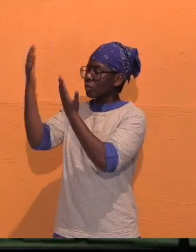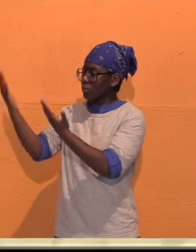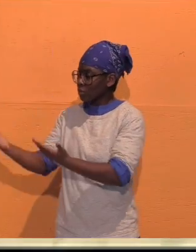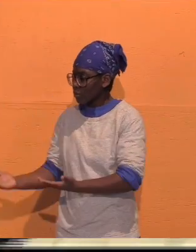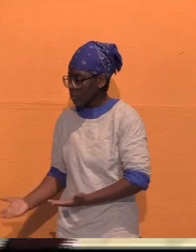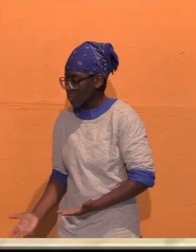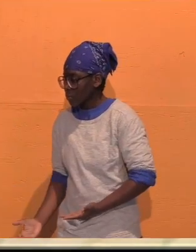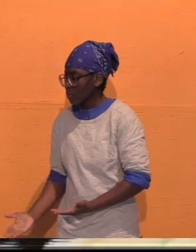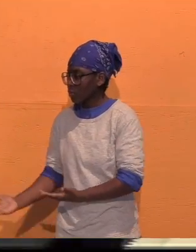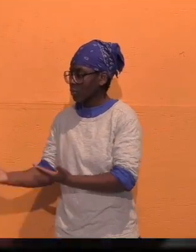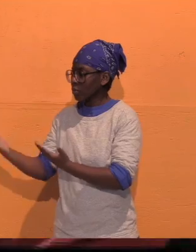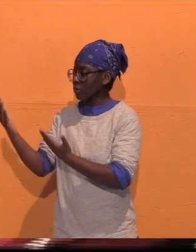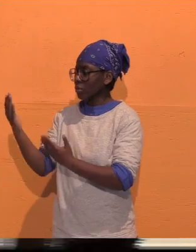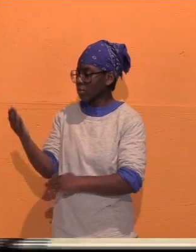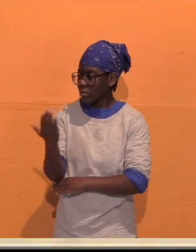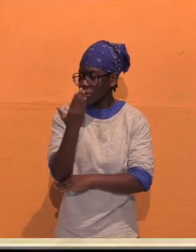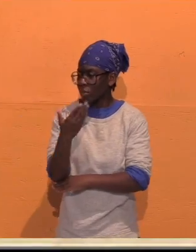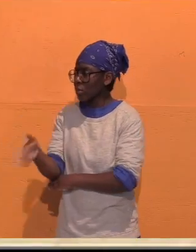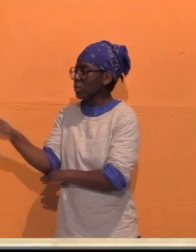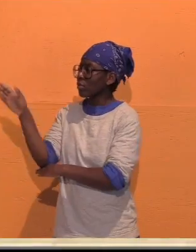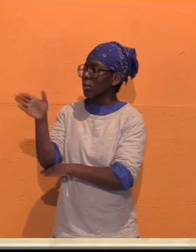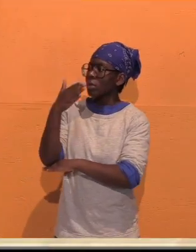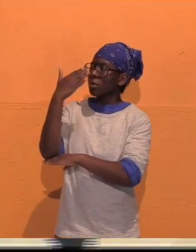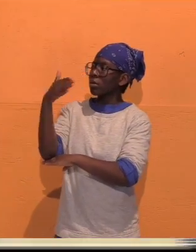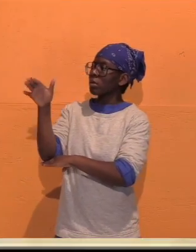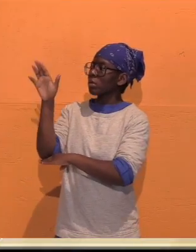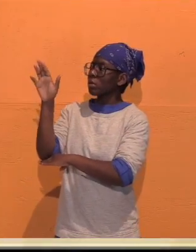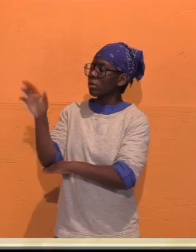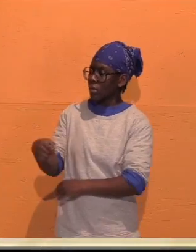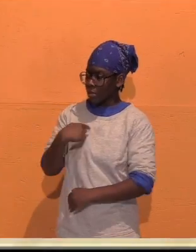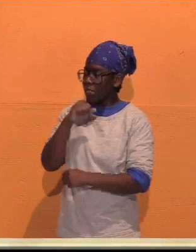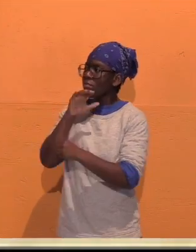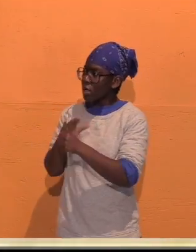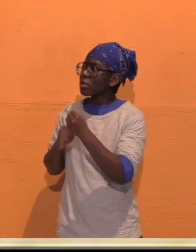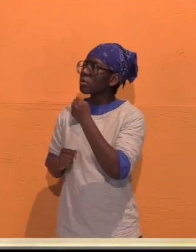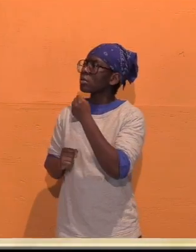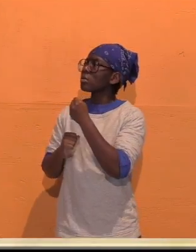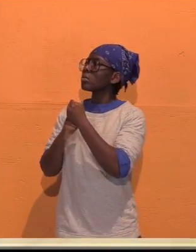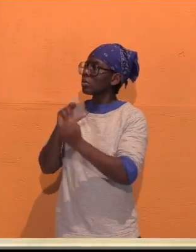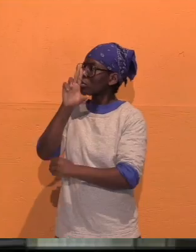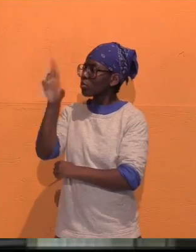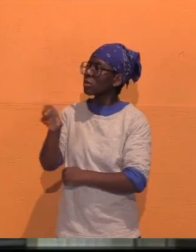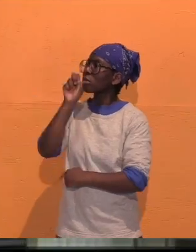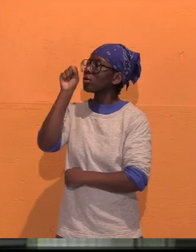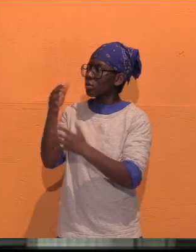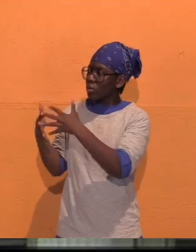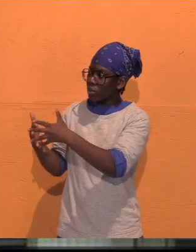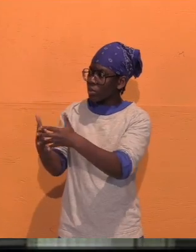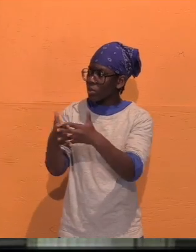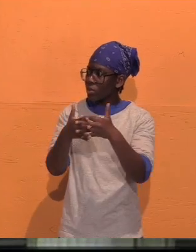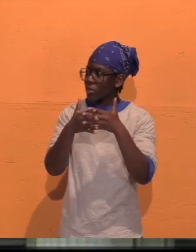I pledge allegiance to the flag of the United States of America, and to the republic for which it stands,